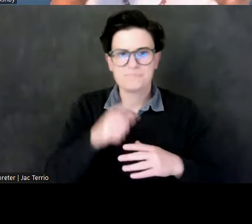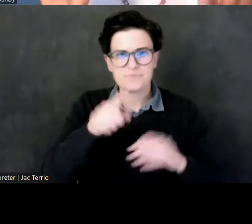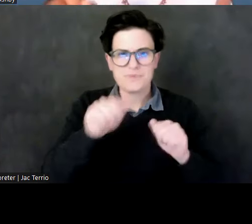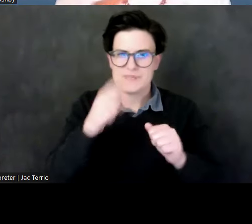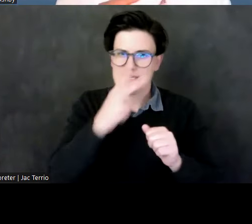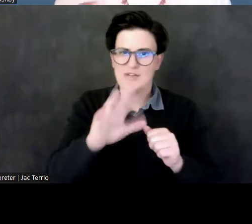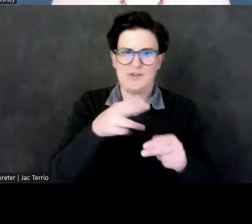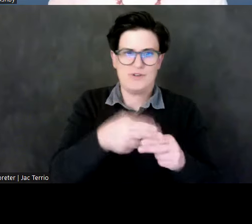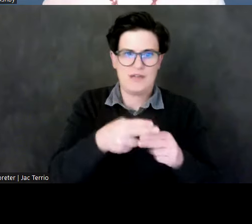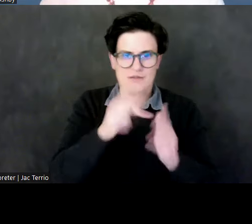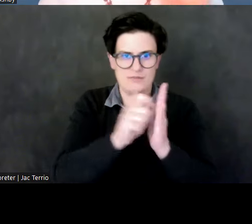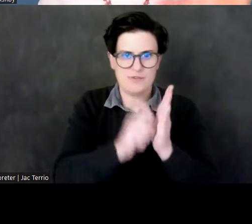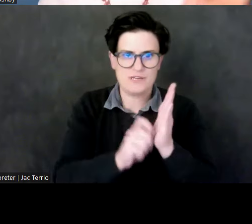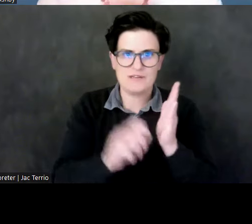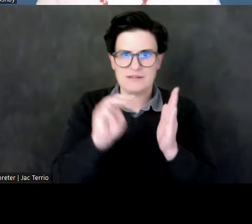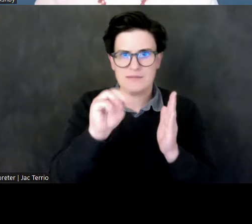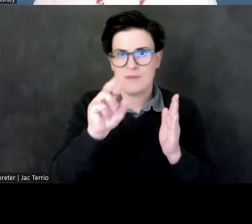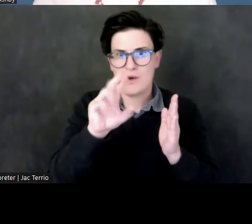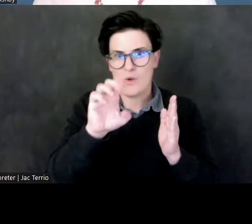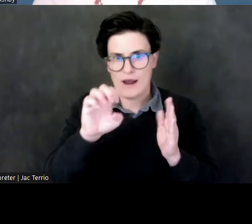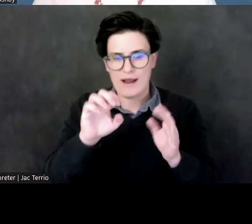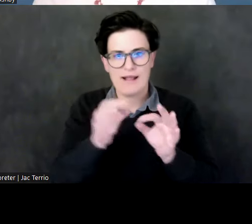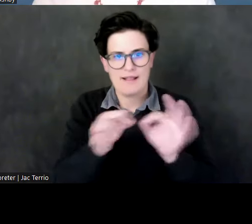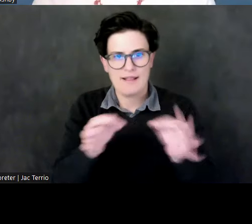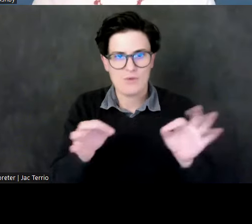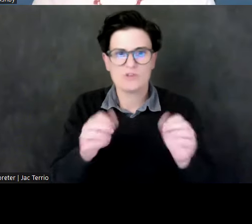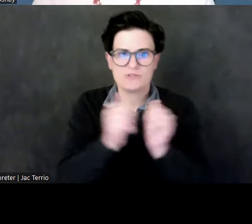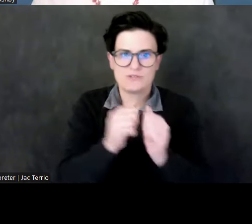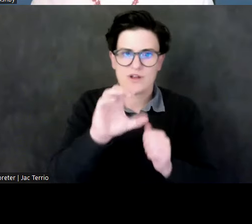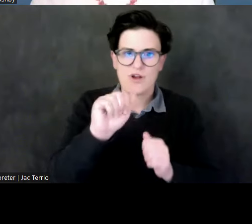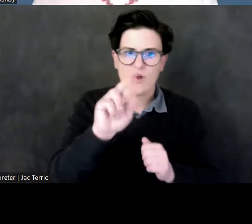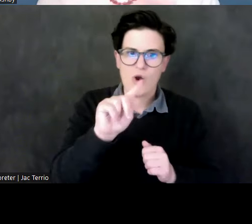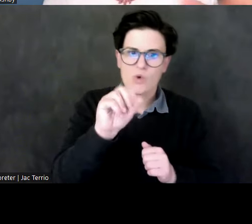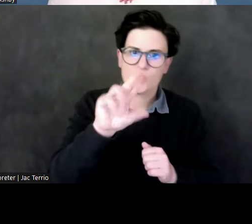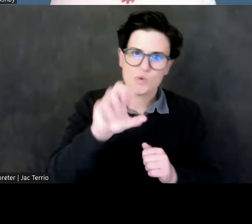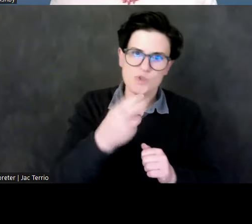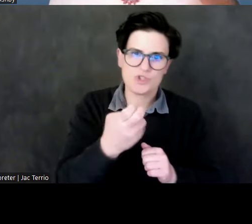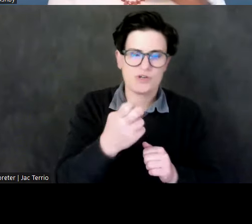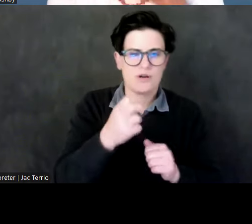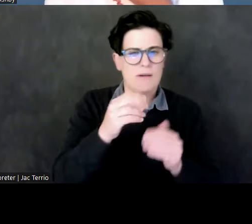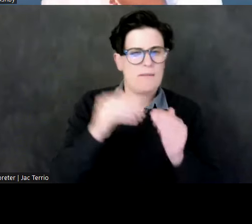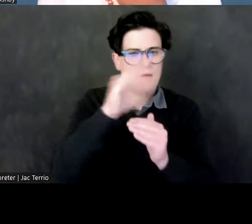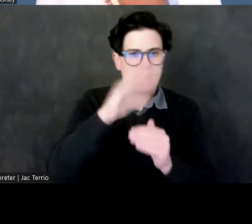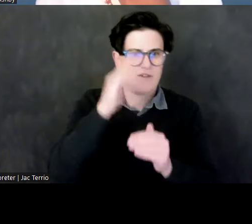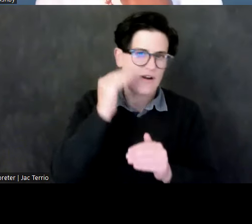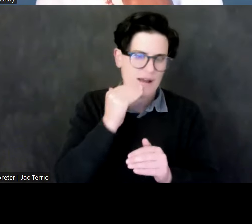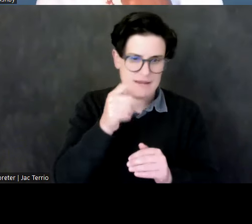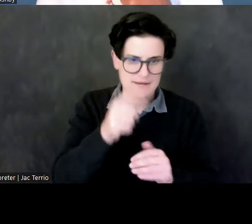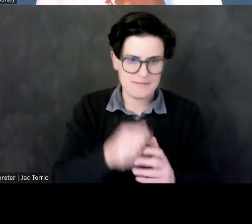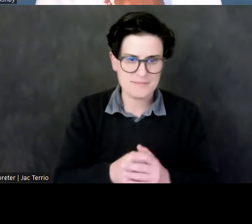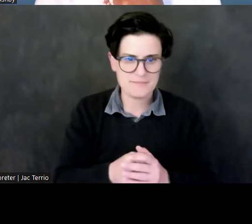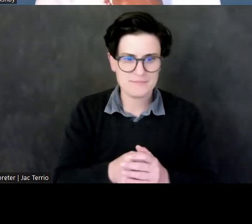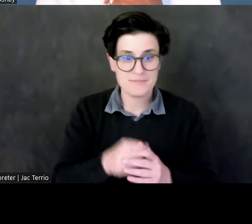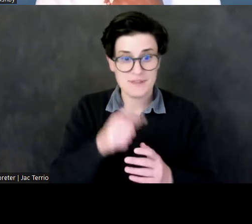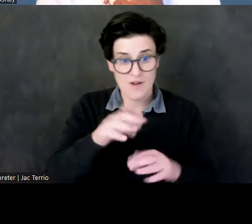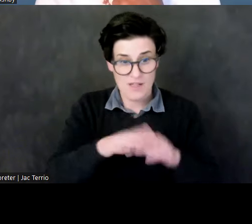within a cartouche above her head there. So on the left is the stela from the